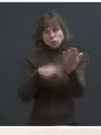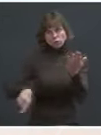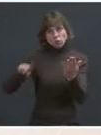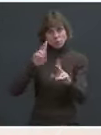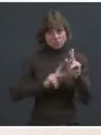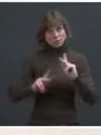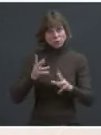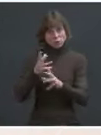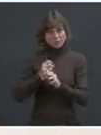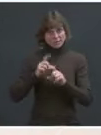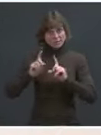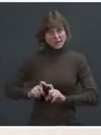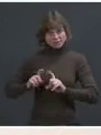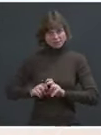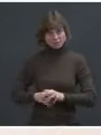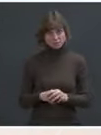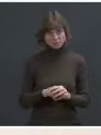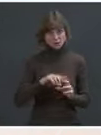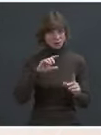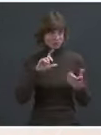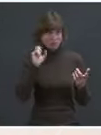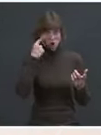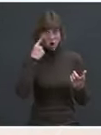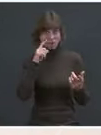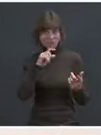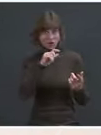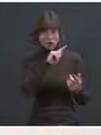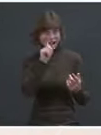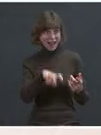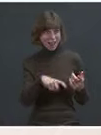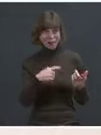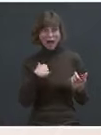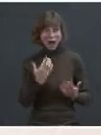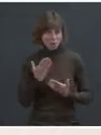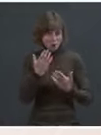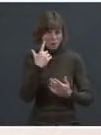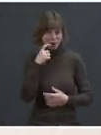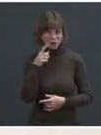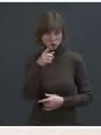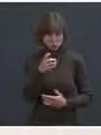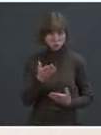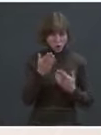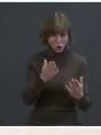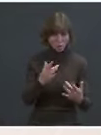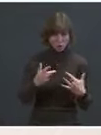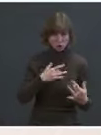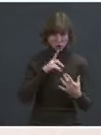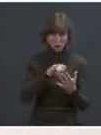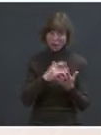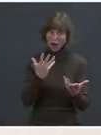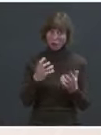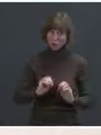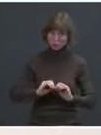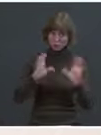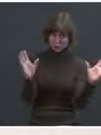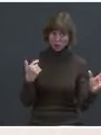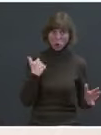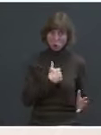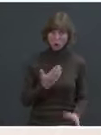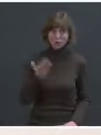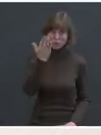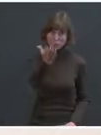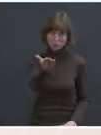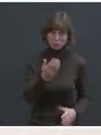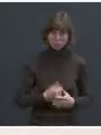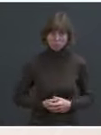And Governor Abbott, I raised that simply because he had raised a concern about that. And I wanted to be clear that we've put forward a proposal. So I think the